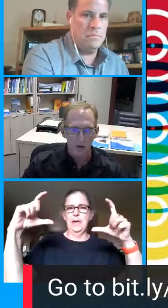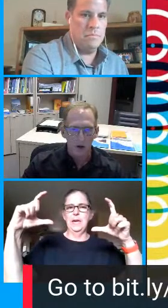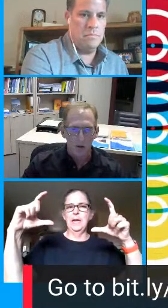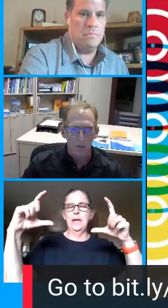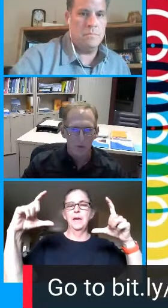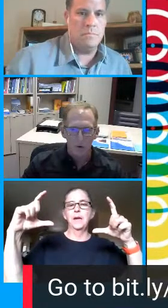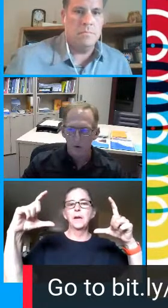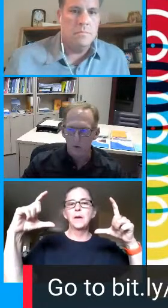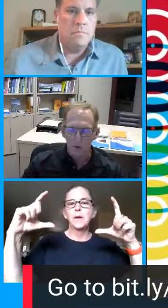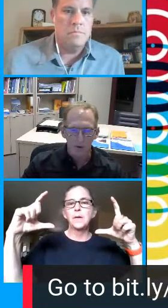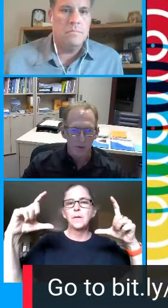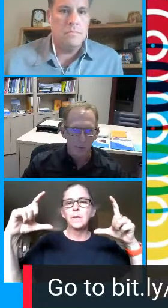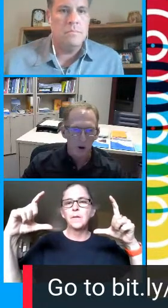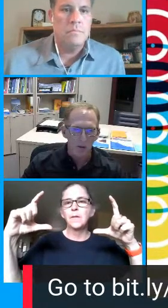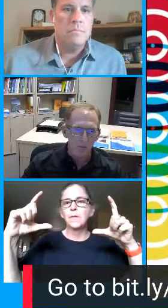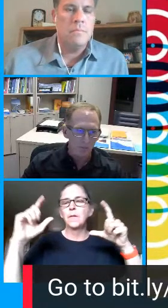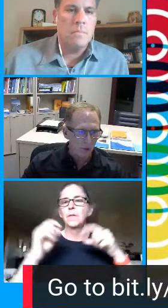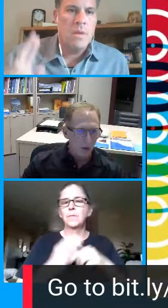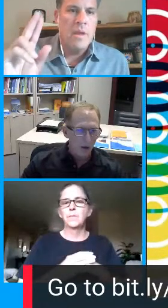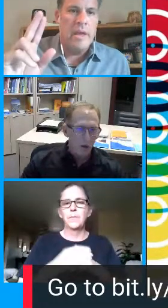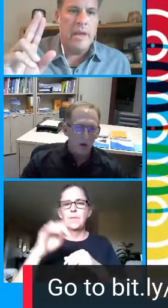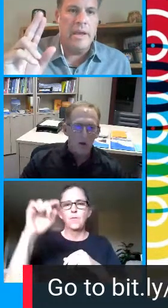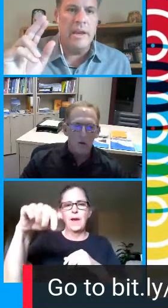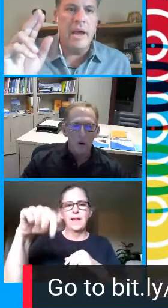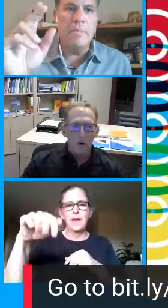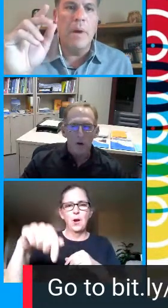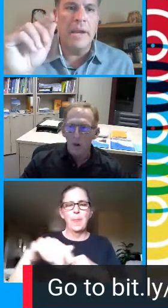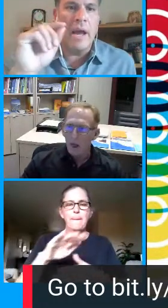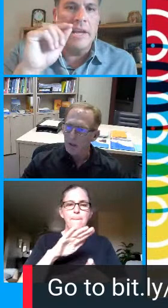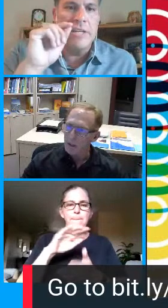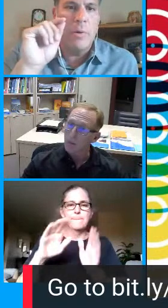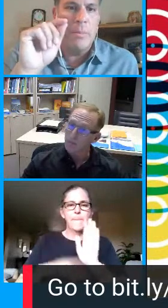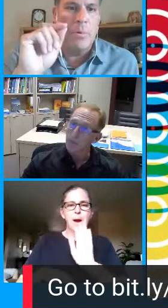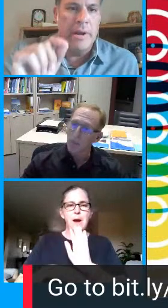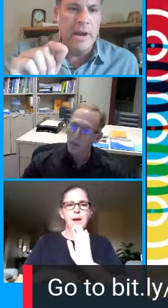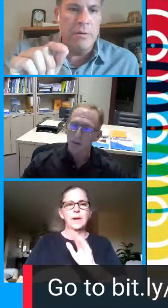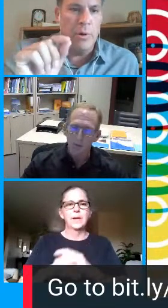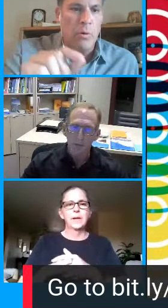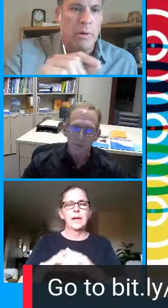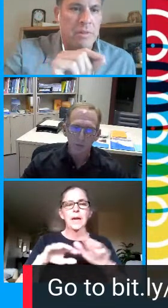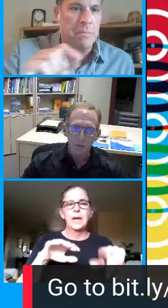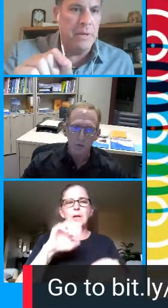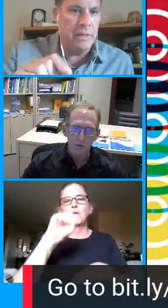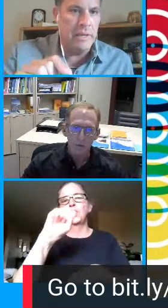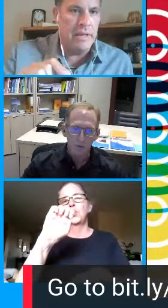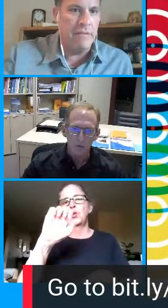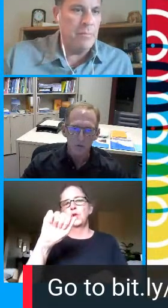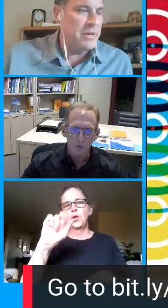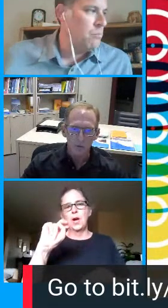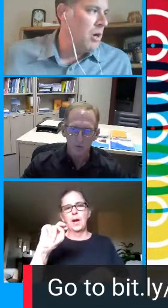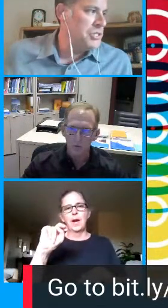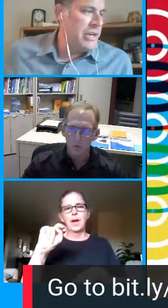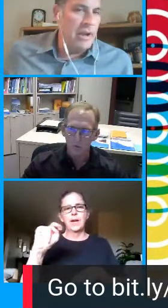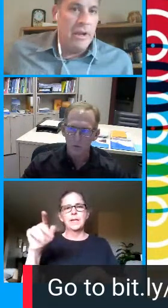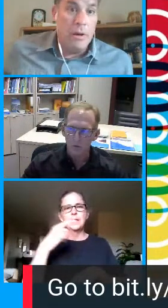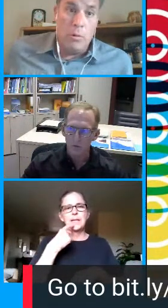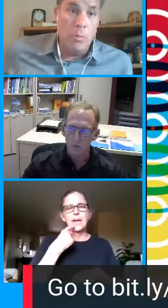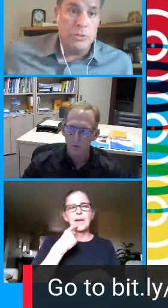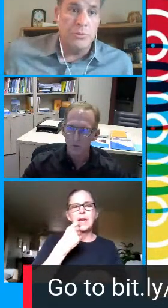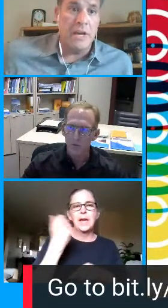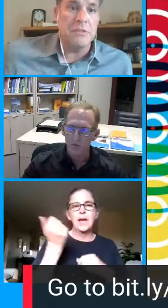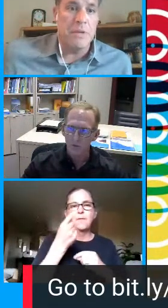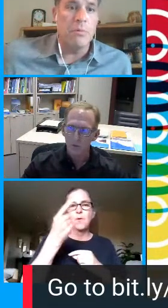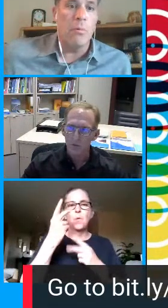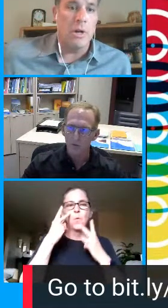um so it's right there at the bottom and mike i do want to point out real quick with the bitly that everybody's watching uh